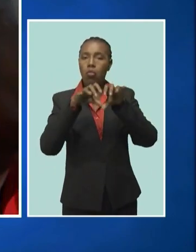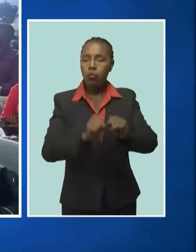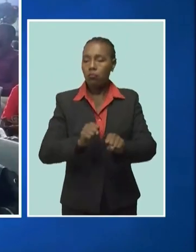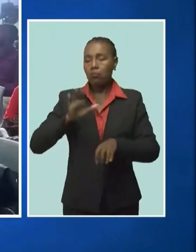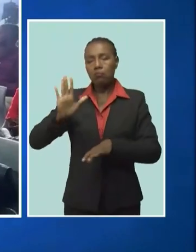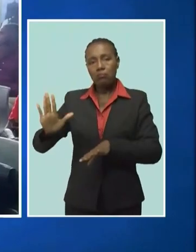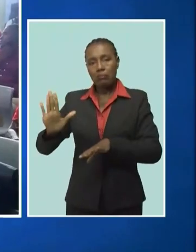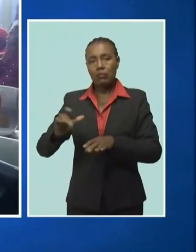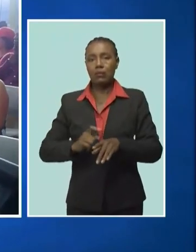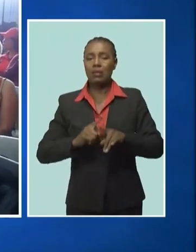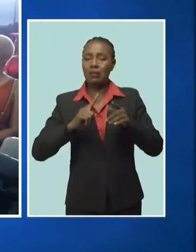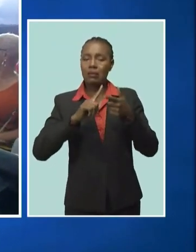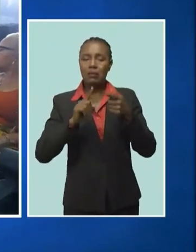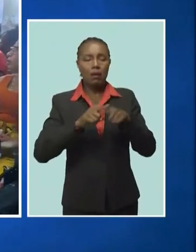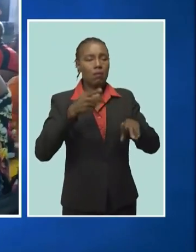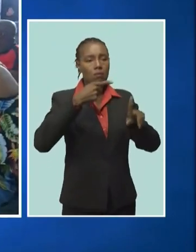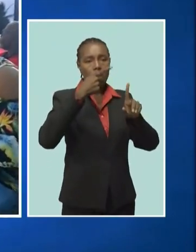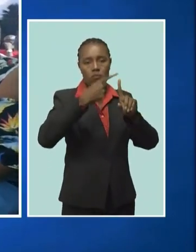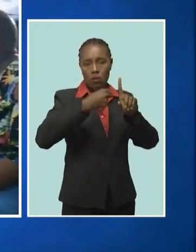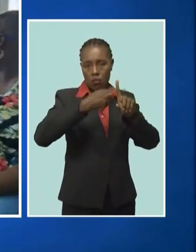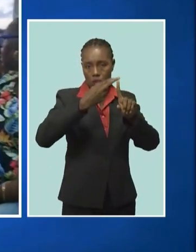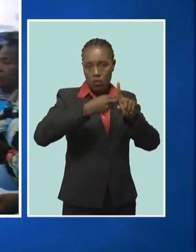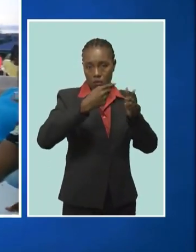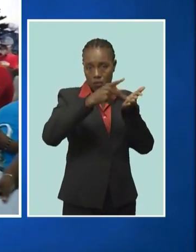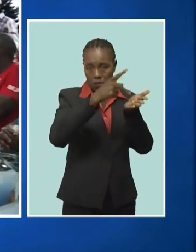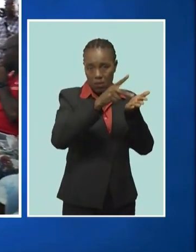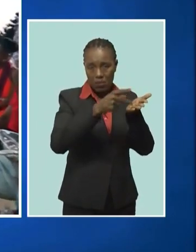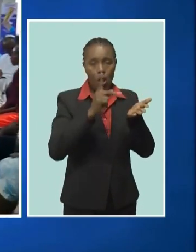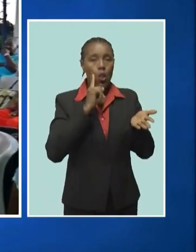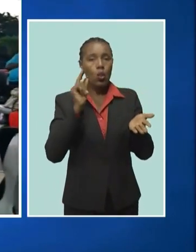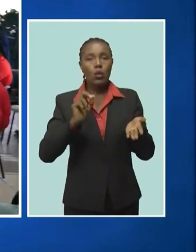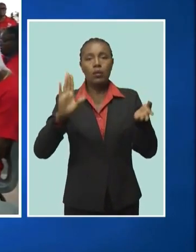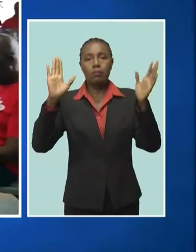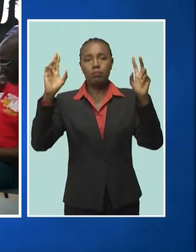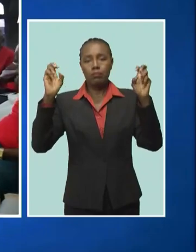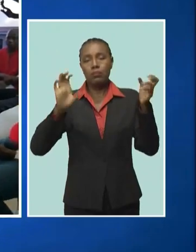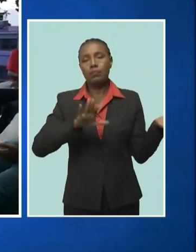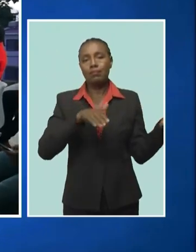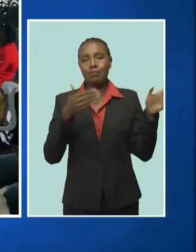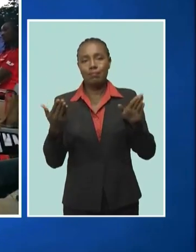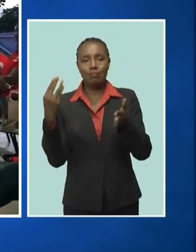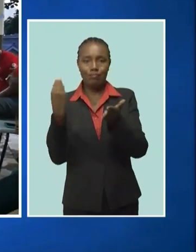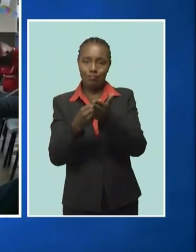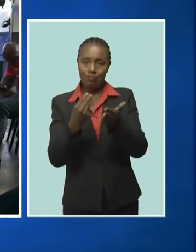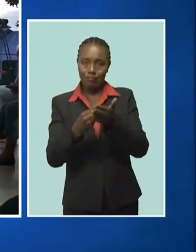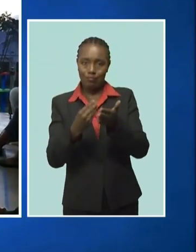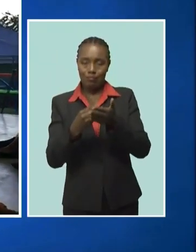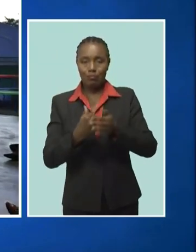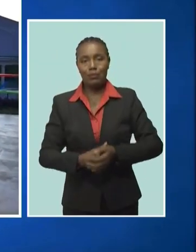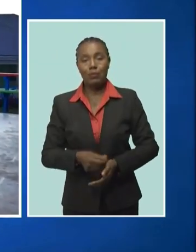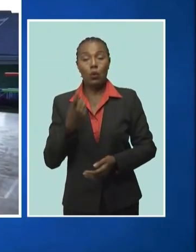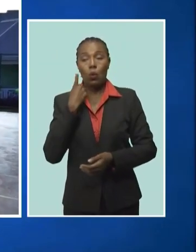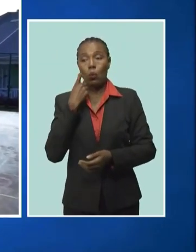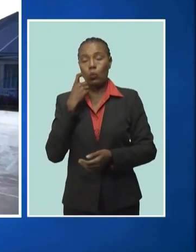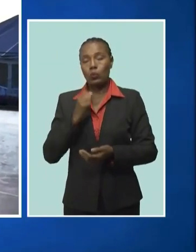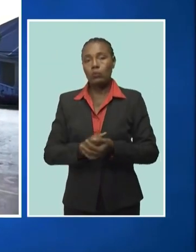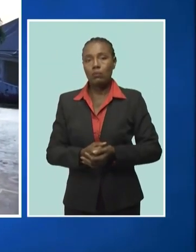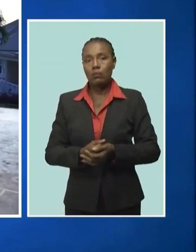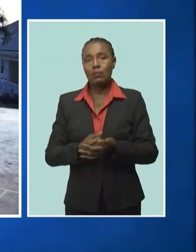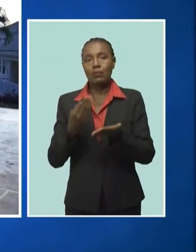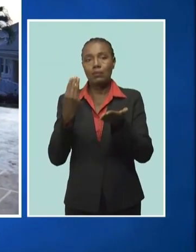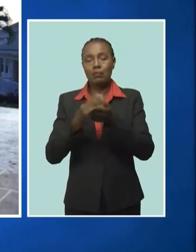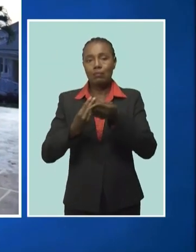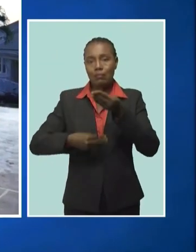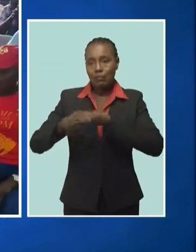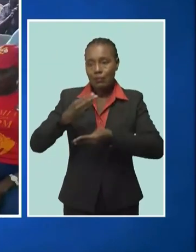paying rent is dead money. Minister Sutherland says this was clearly spelled out in the recent budget and financial statement of government, which focused